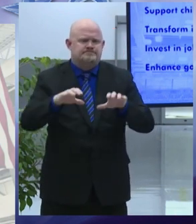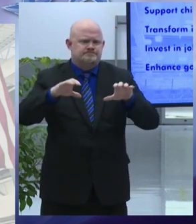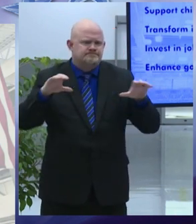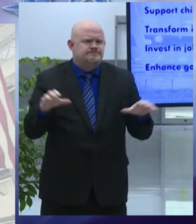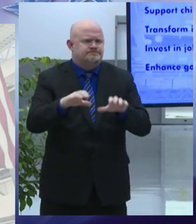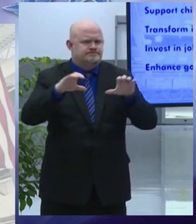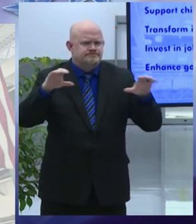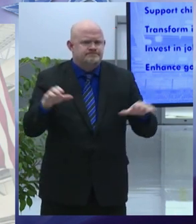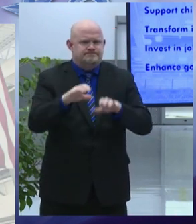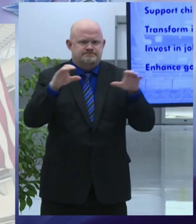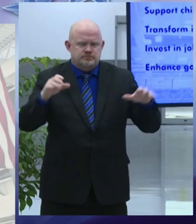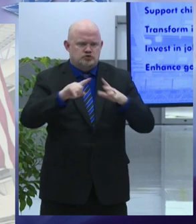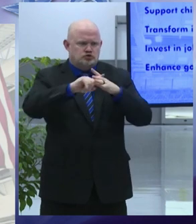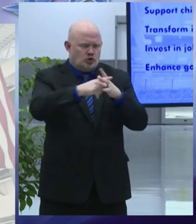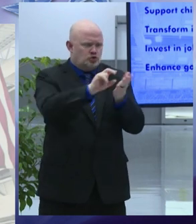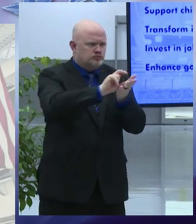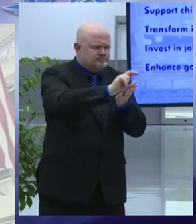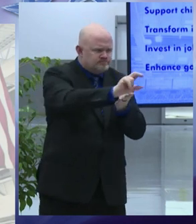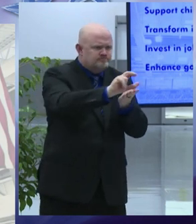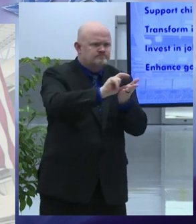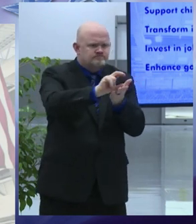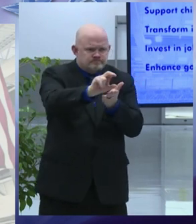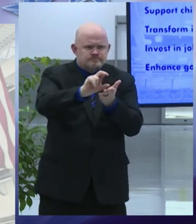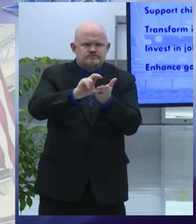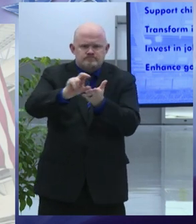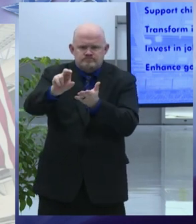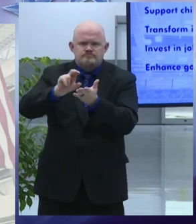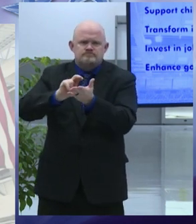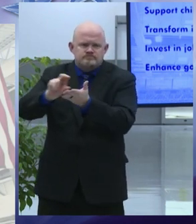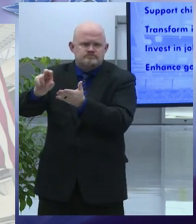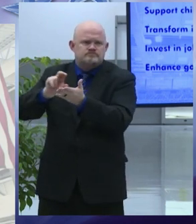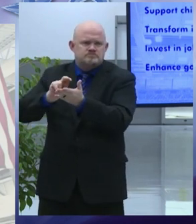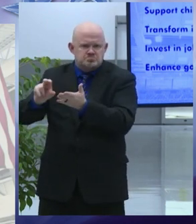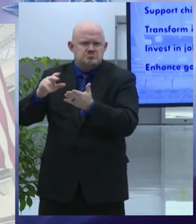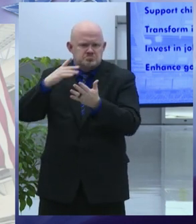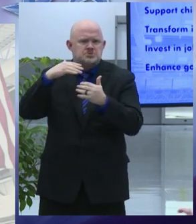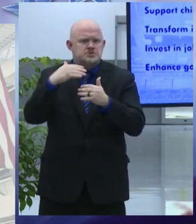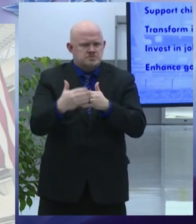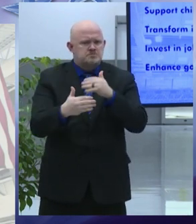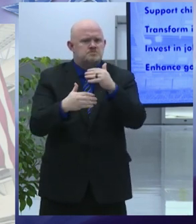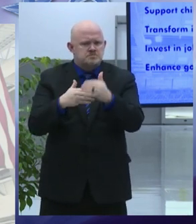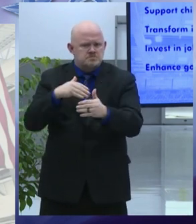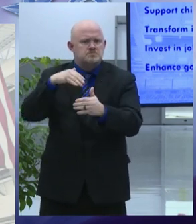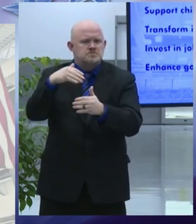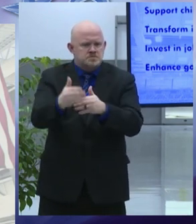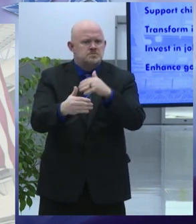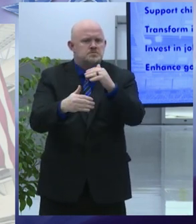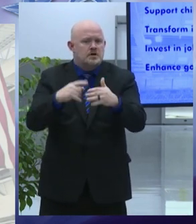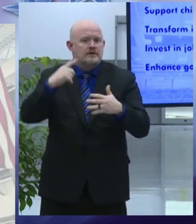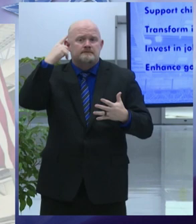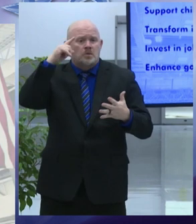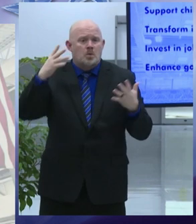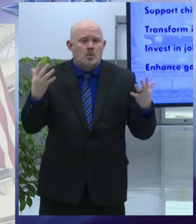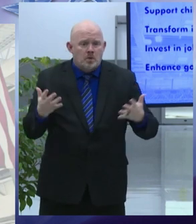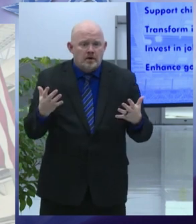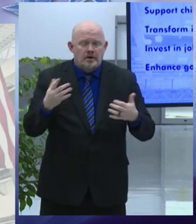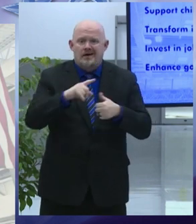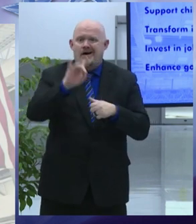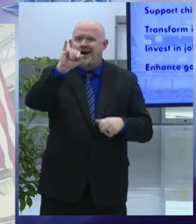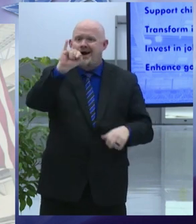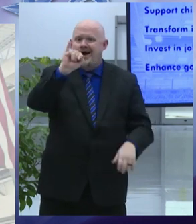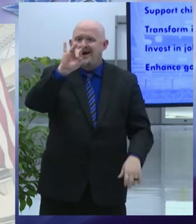you will see funding proposals to stabilize and renovate housing to ensure city residents get opportunities on the interstate 81 project